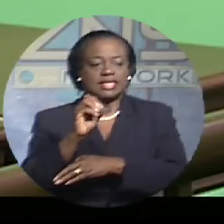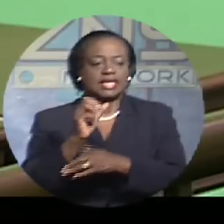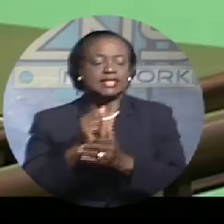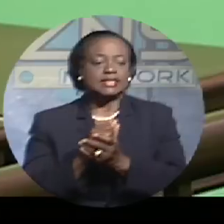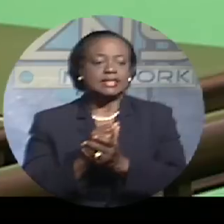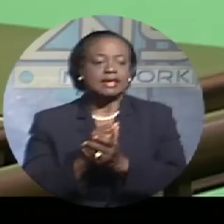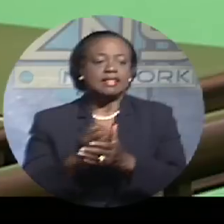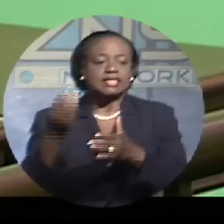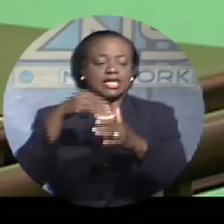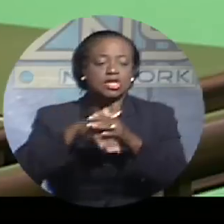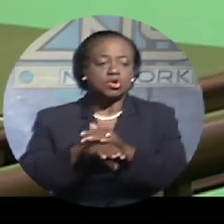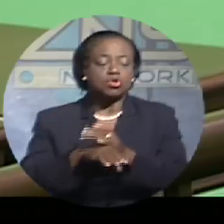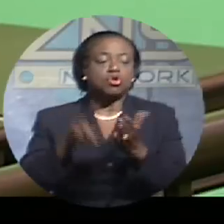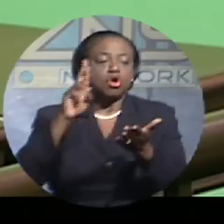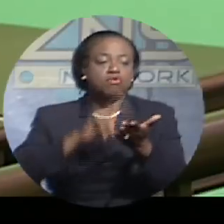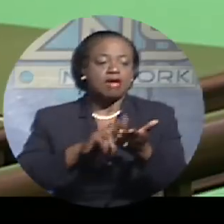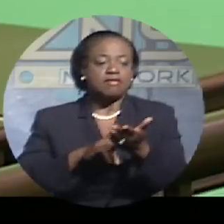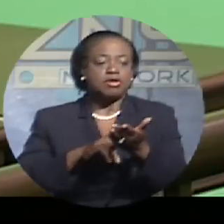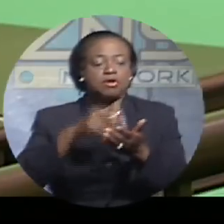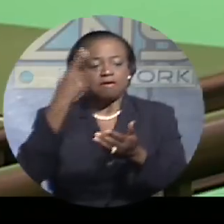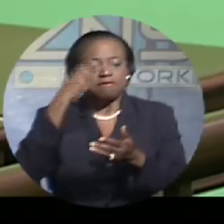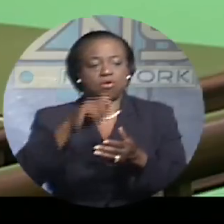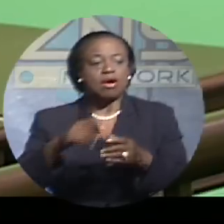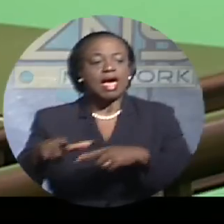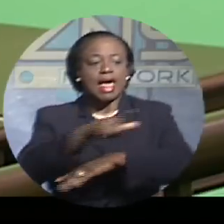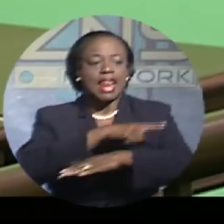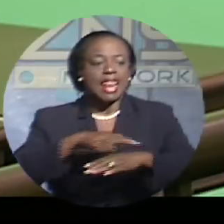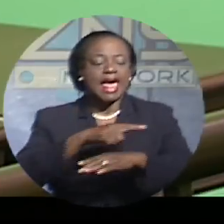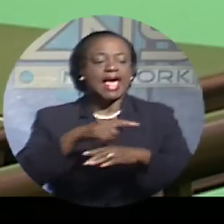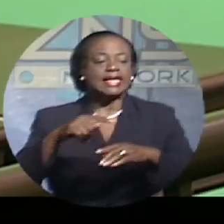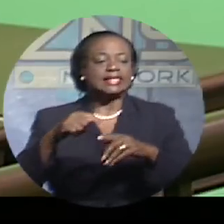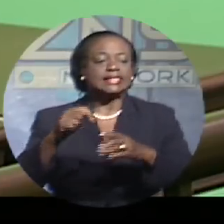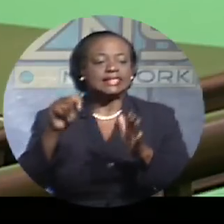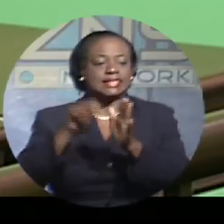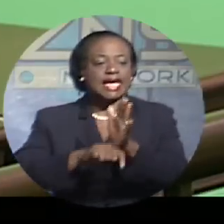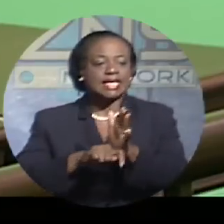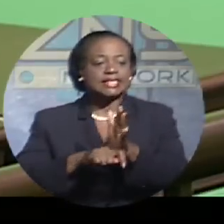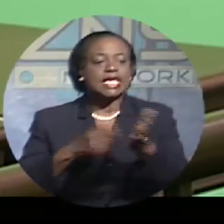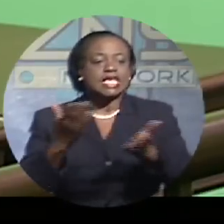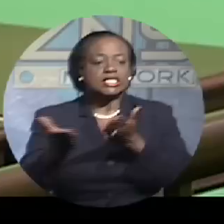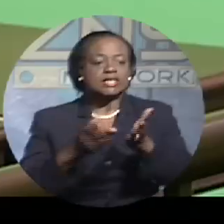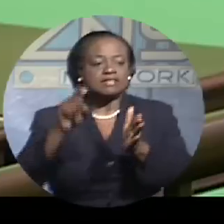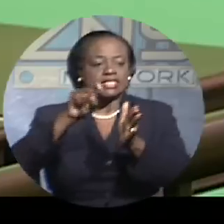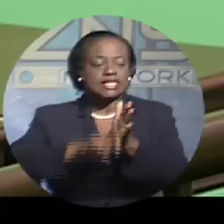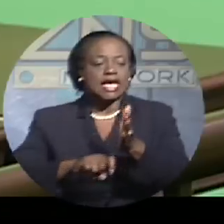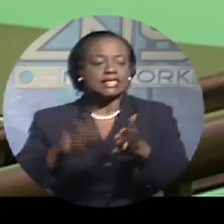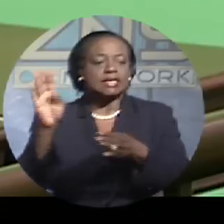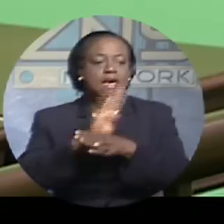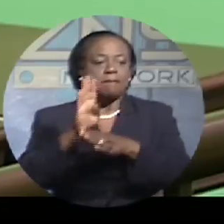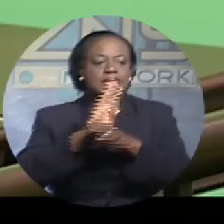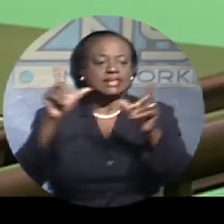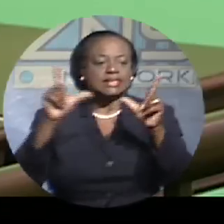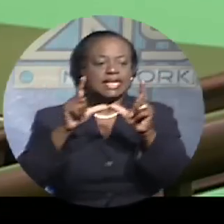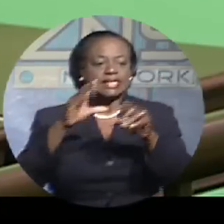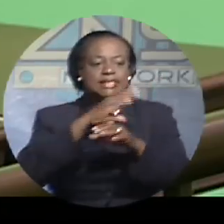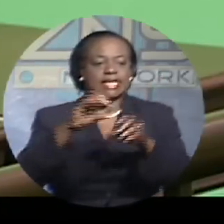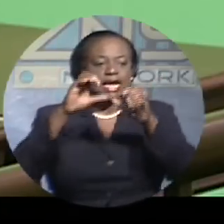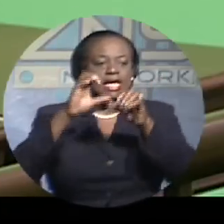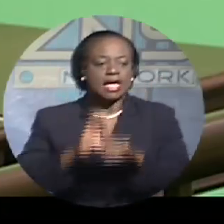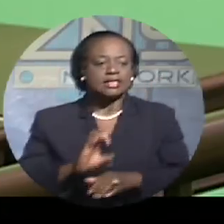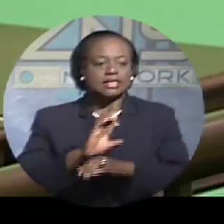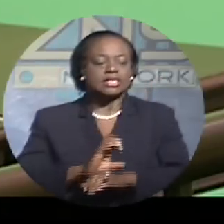includes revenue from property tax, selected services tax, business license, and customs duties, Mr. Speaker.